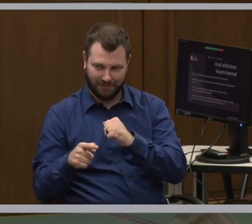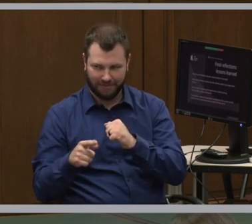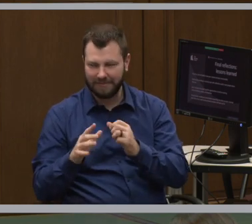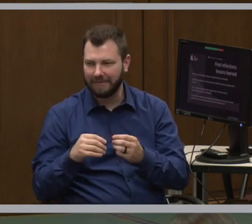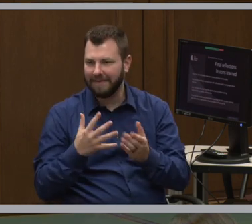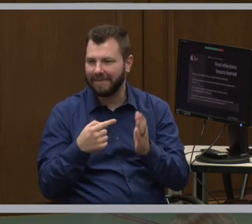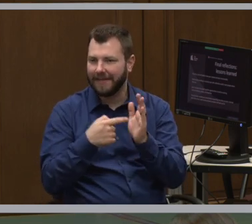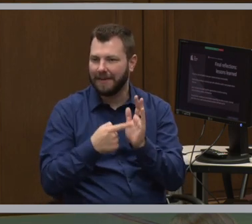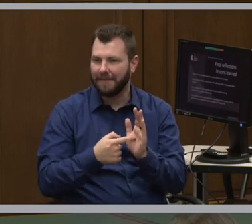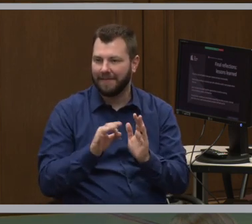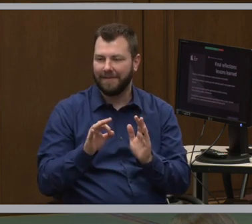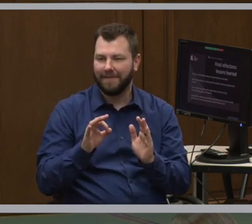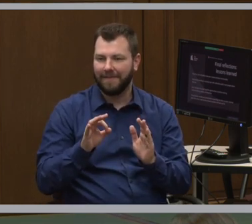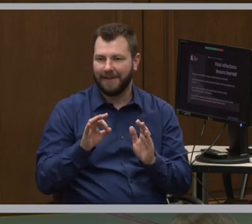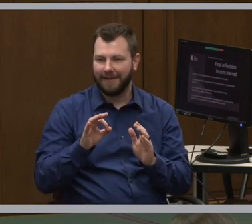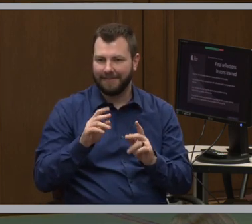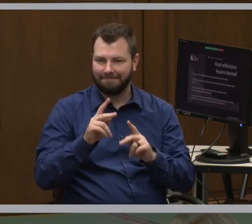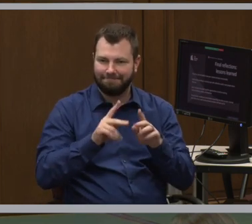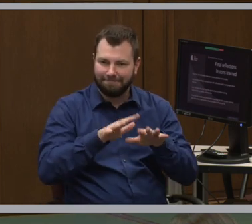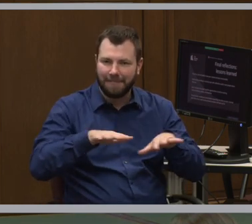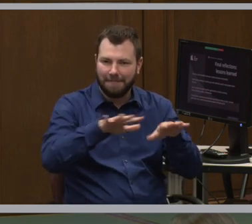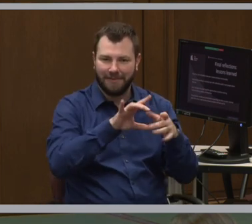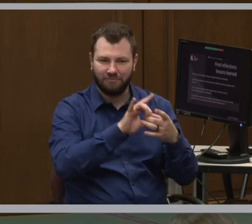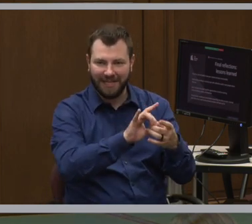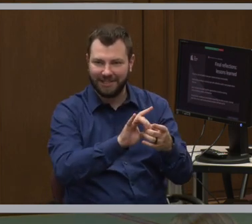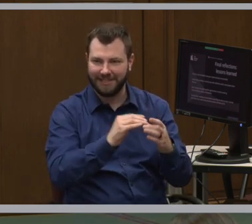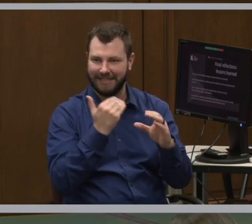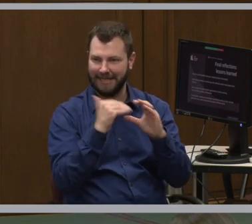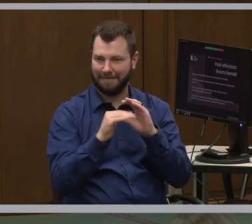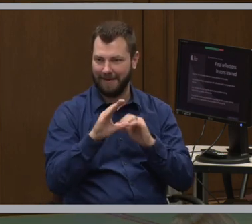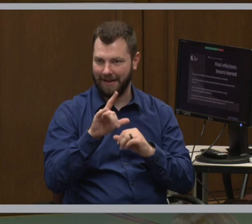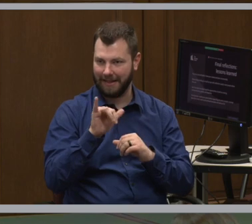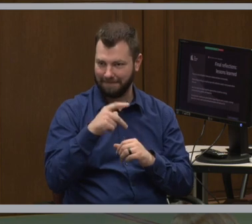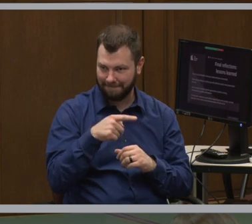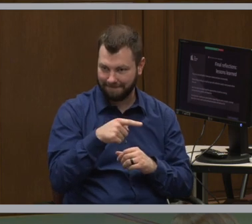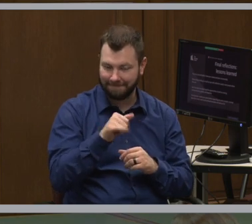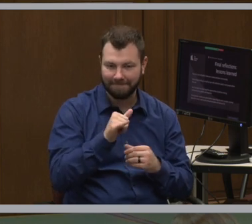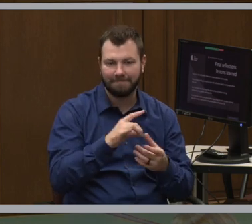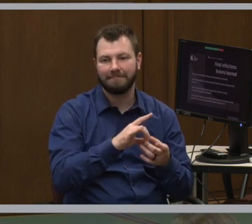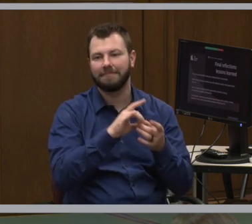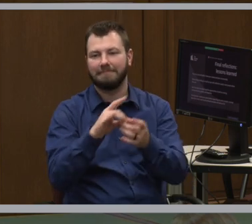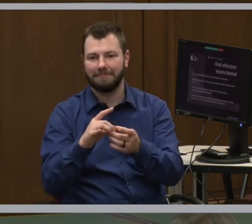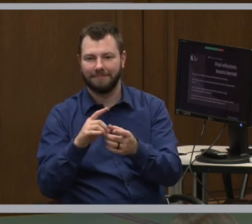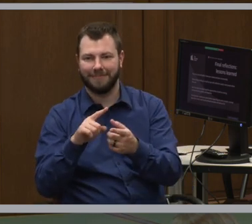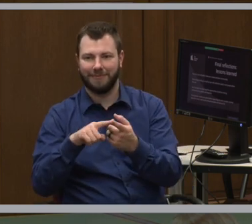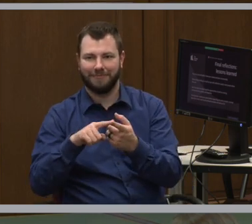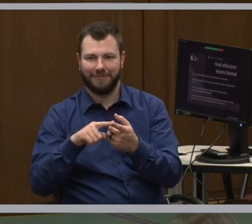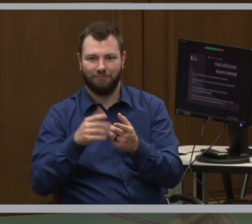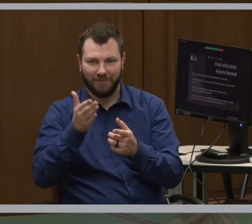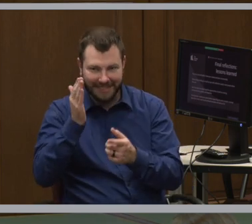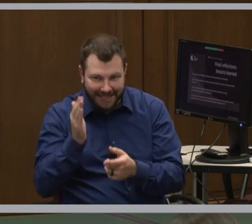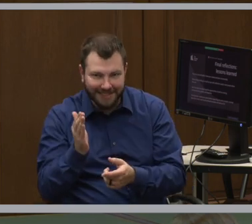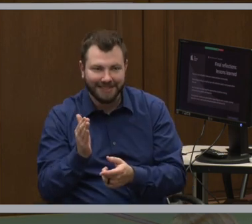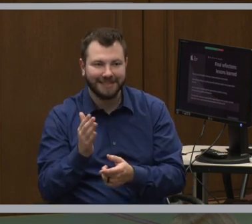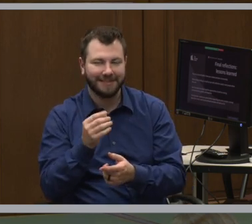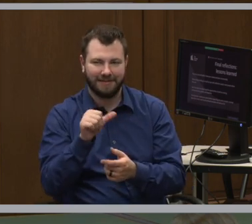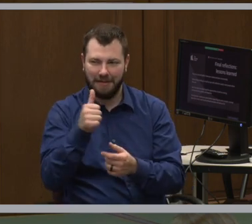public relations email clips and how that led to, like, and other opportunities